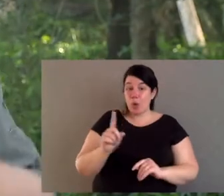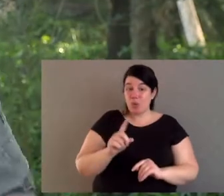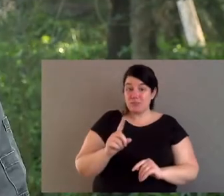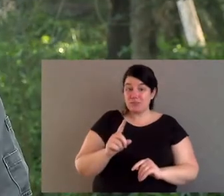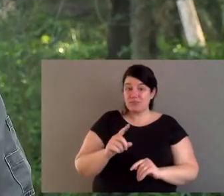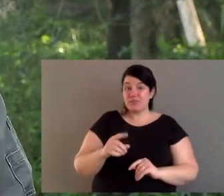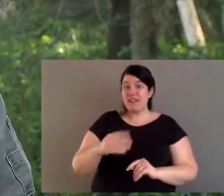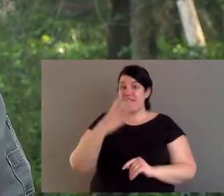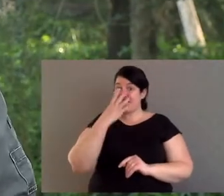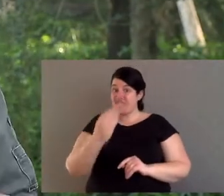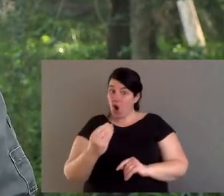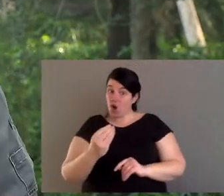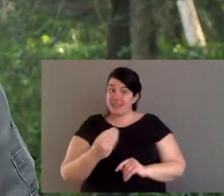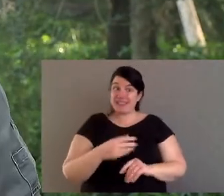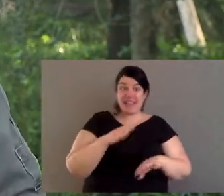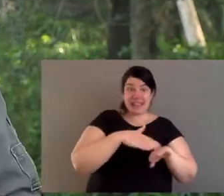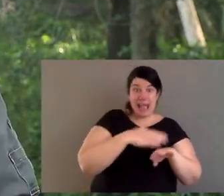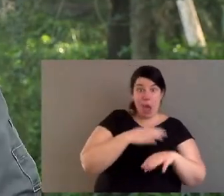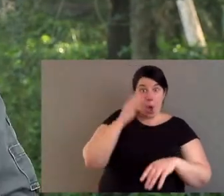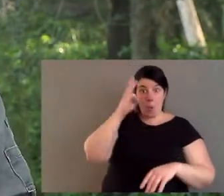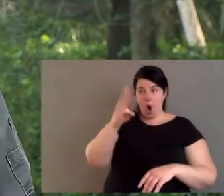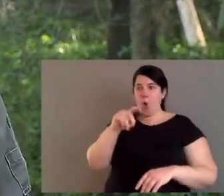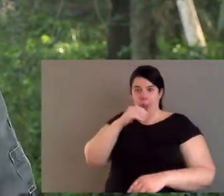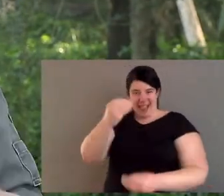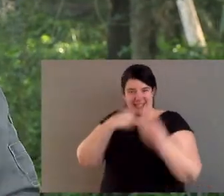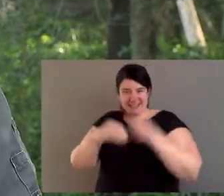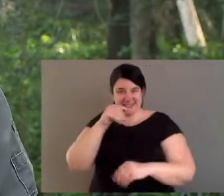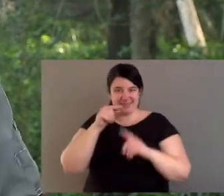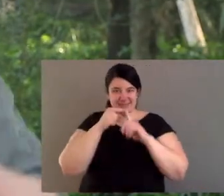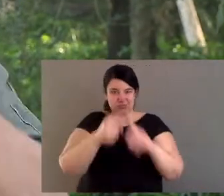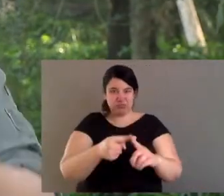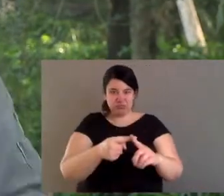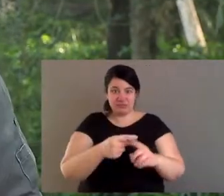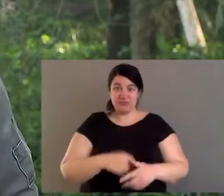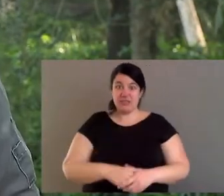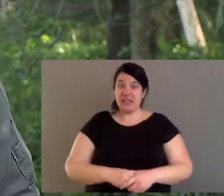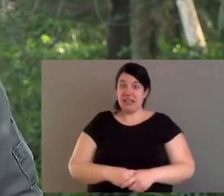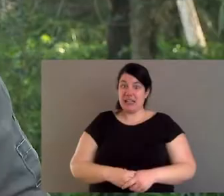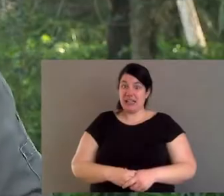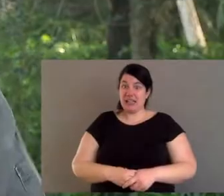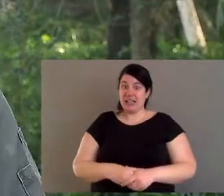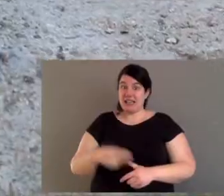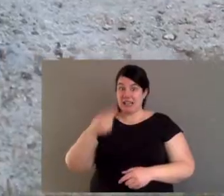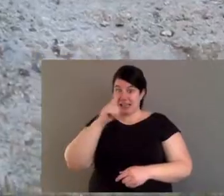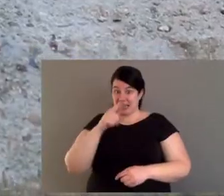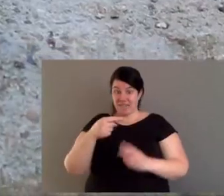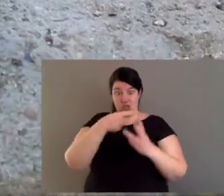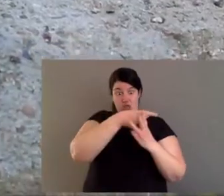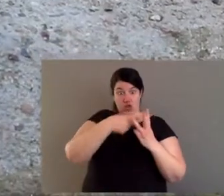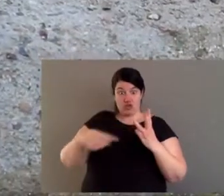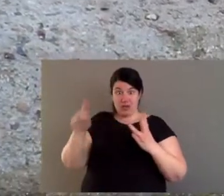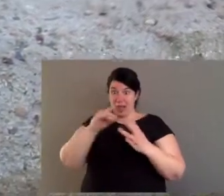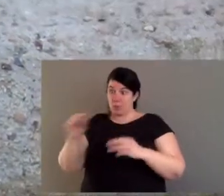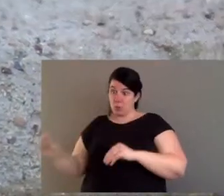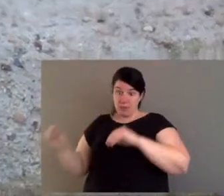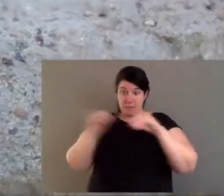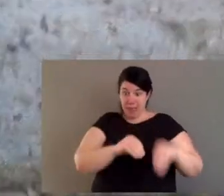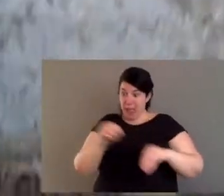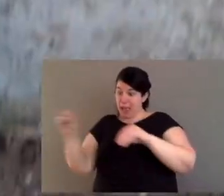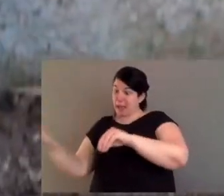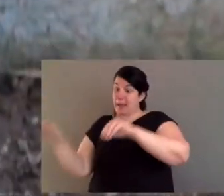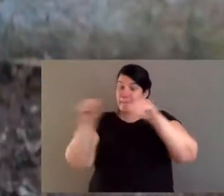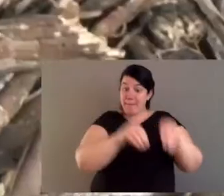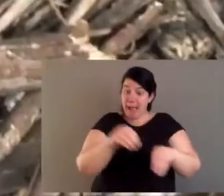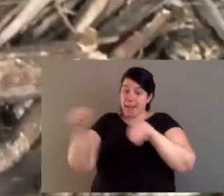five kilos, and that means they're normally food for the feral fox and the feral cat. So, if we could bring back